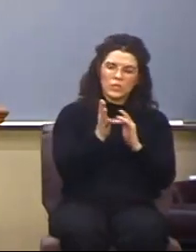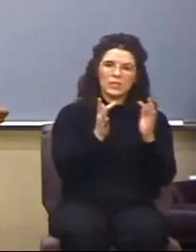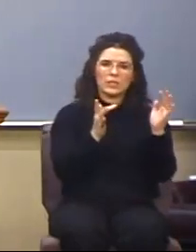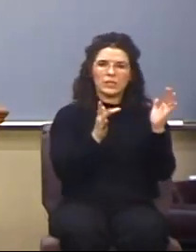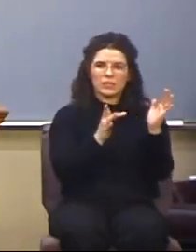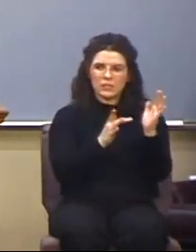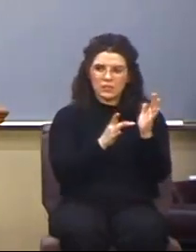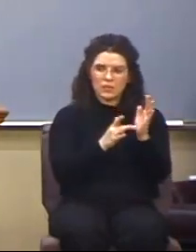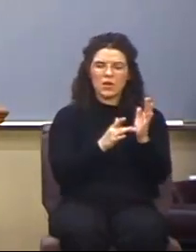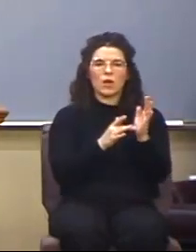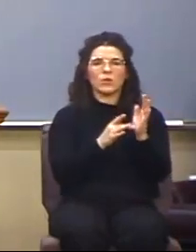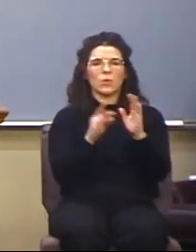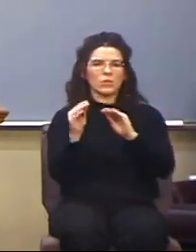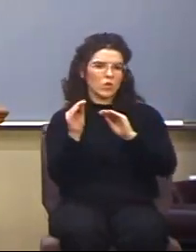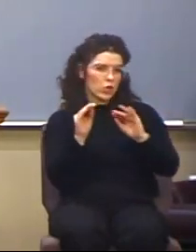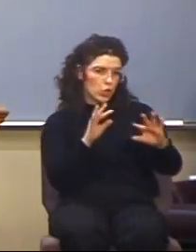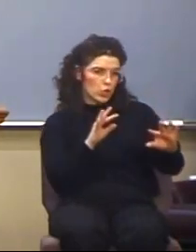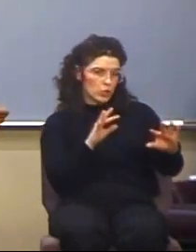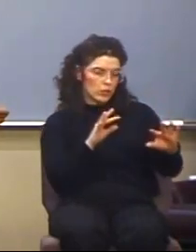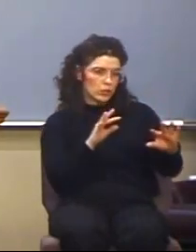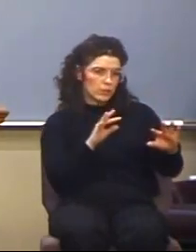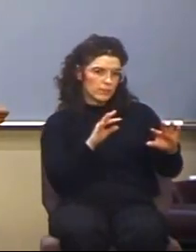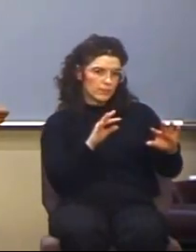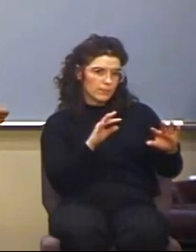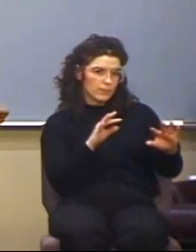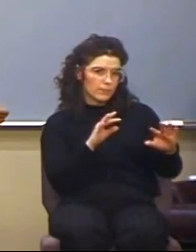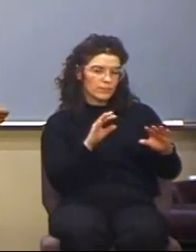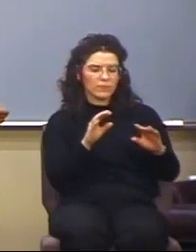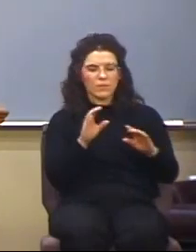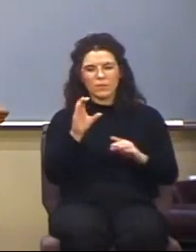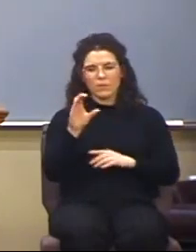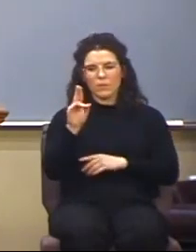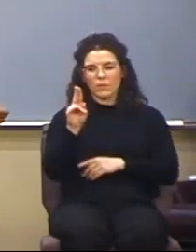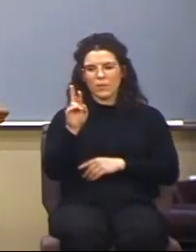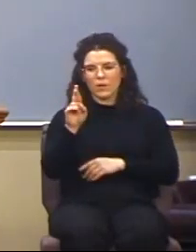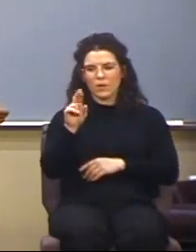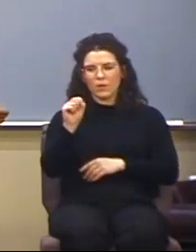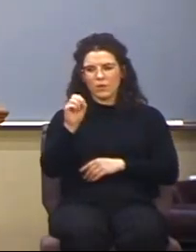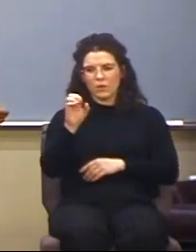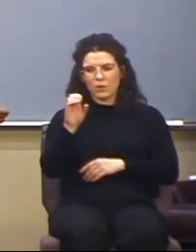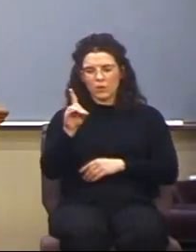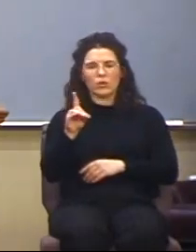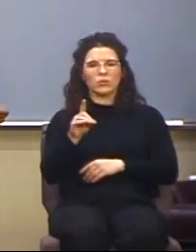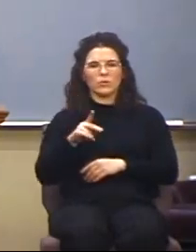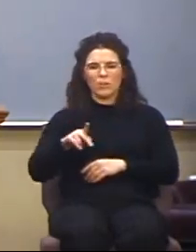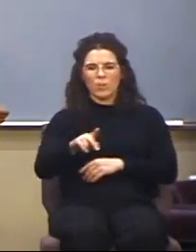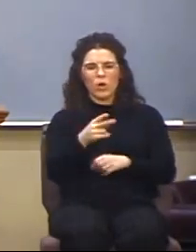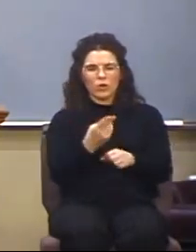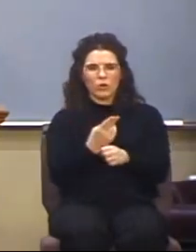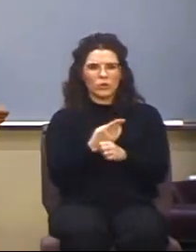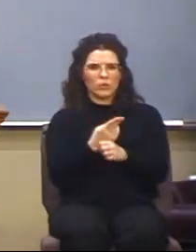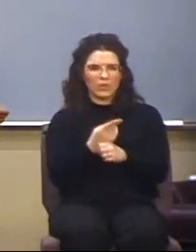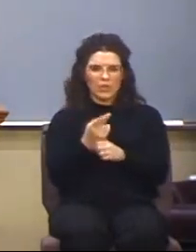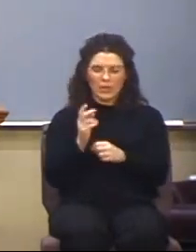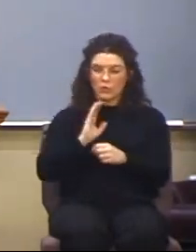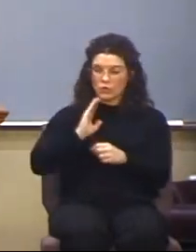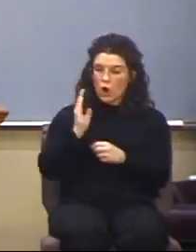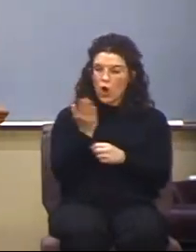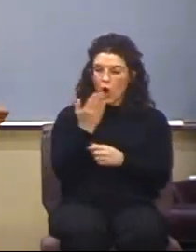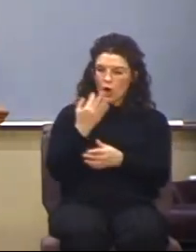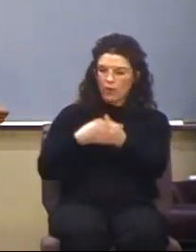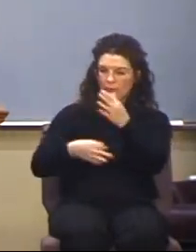accursed. Cursed is the word Paul uses in Galatians chapter 3. He took our place.